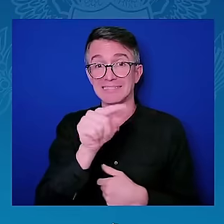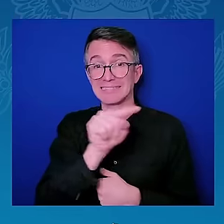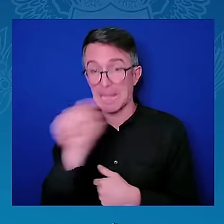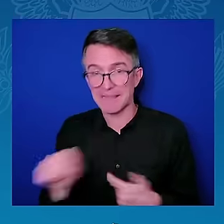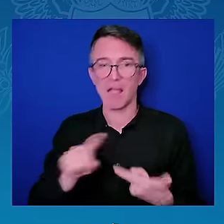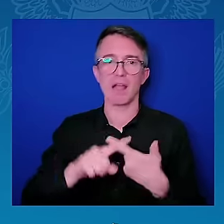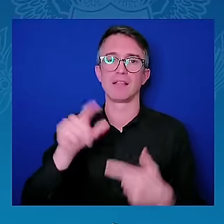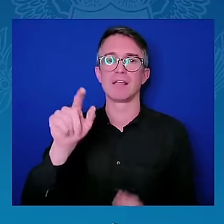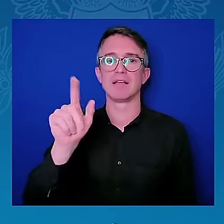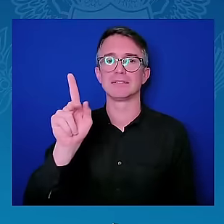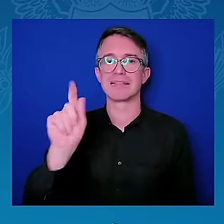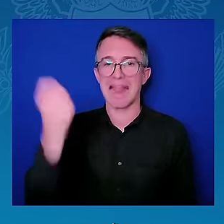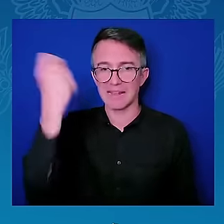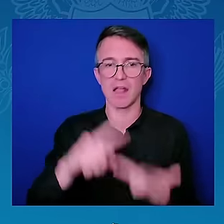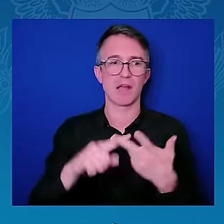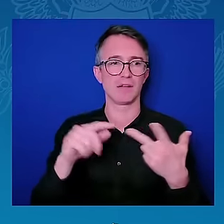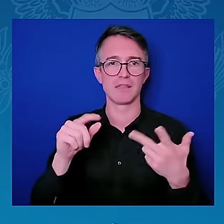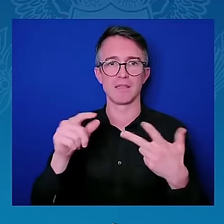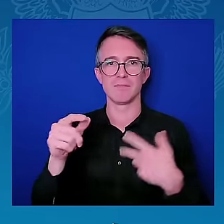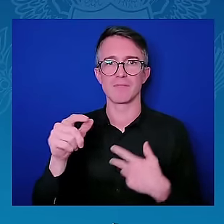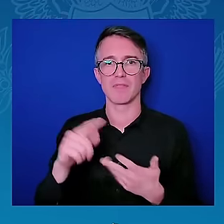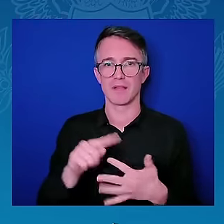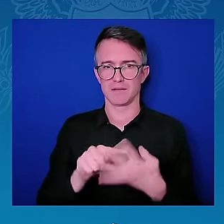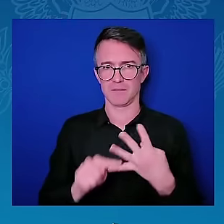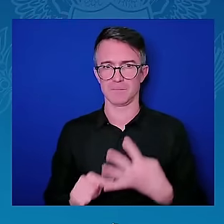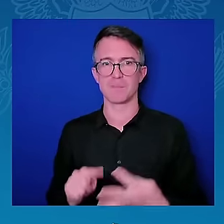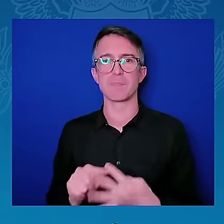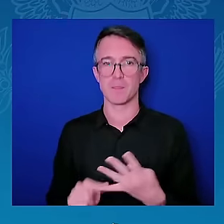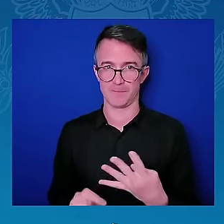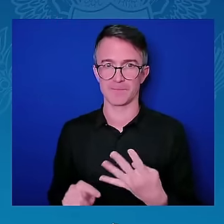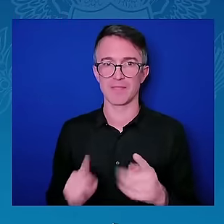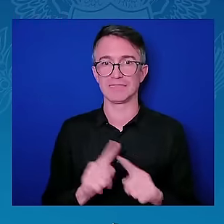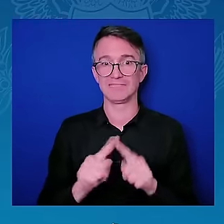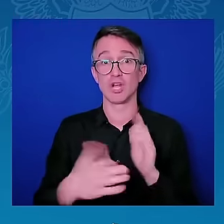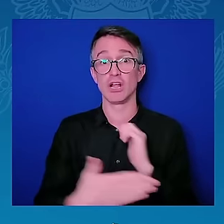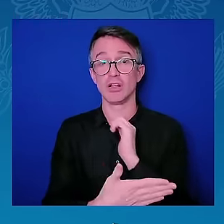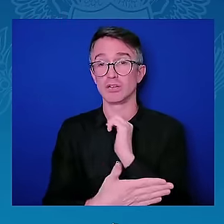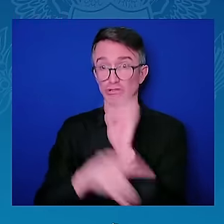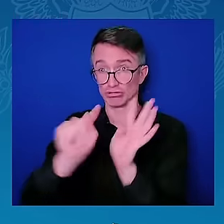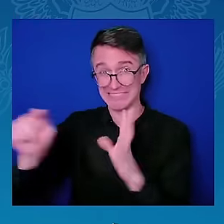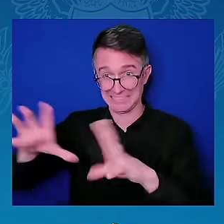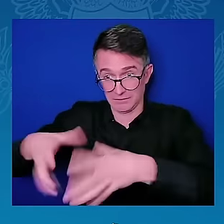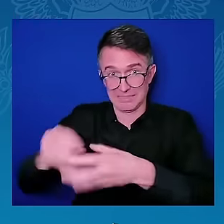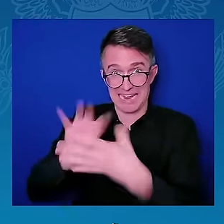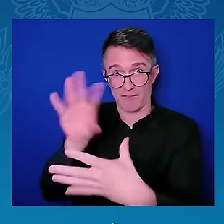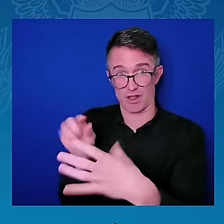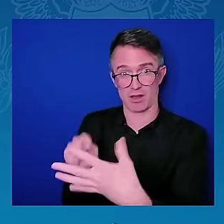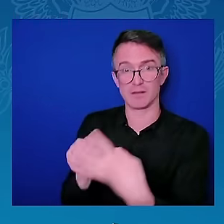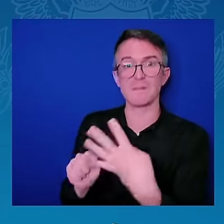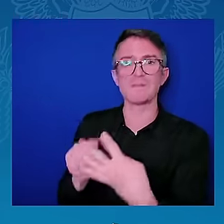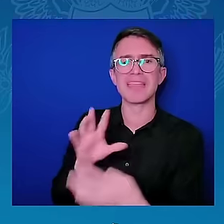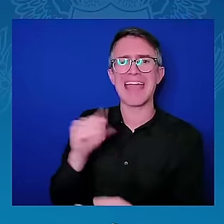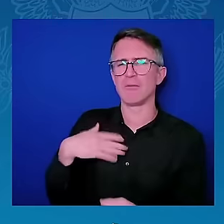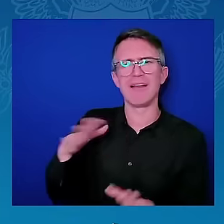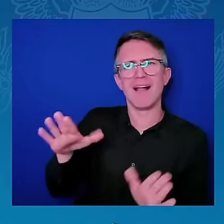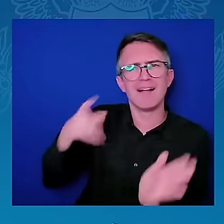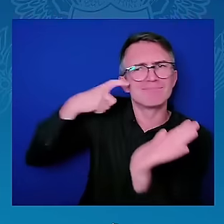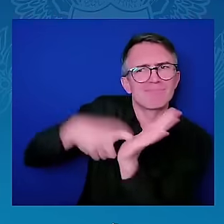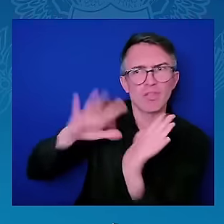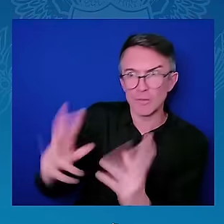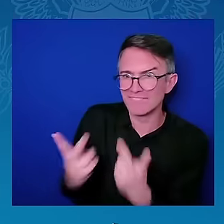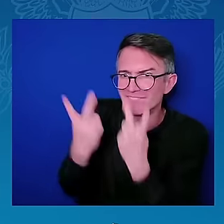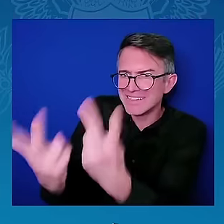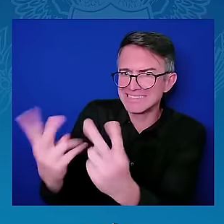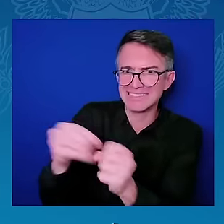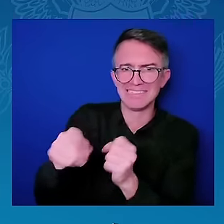on investing in innovation and investing in young people and investing in women. Yes. So, why did you take that approach and what are your